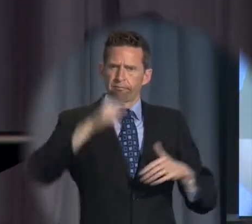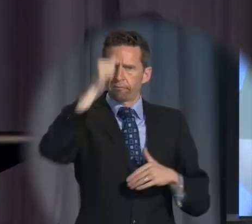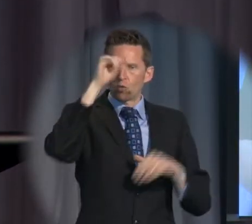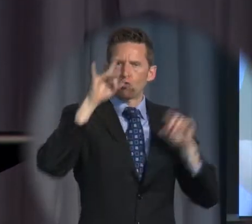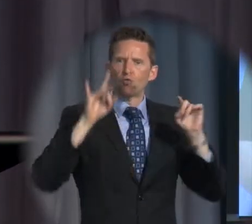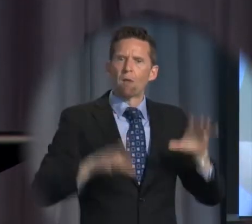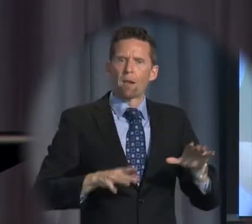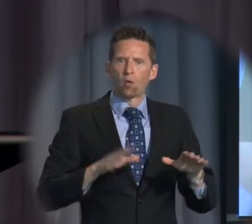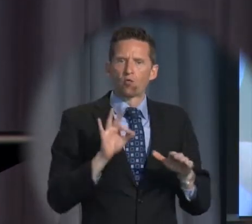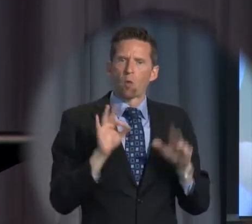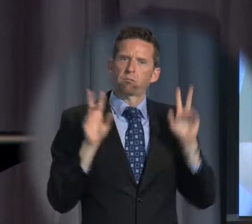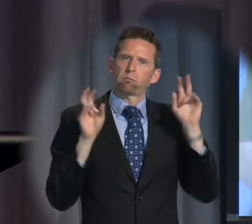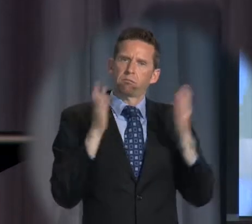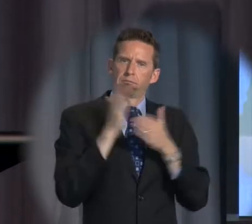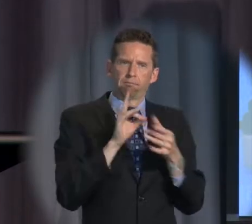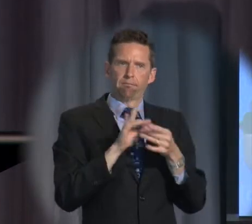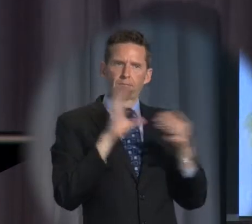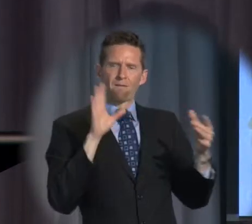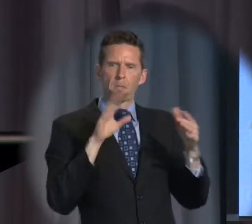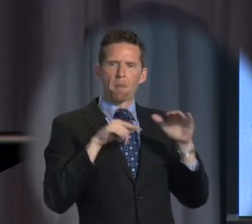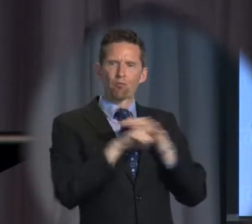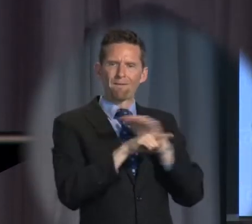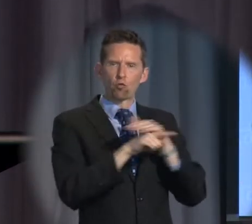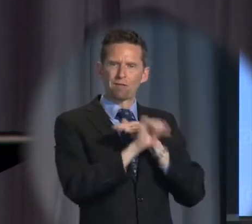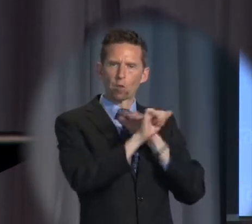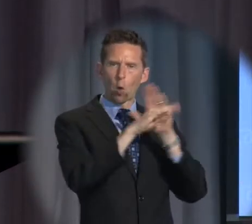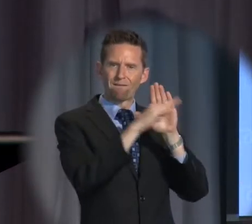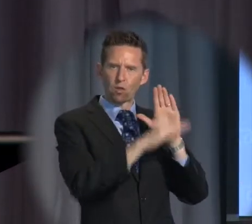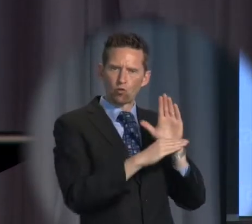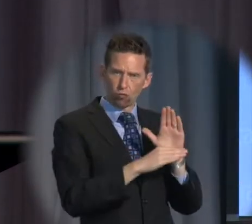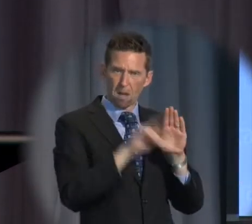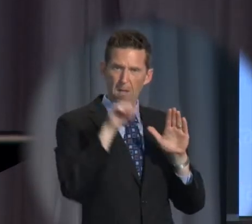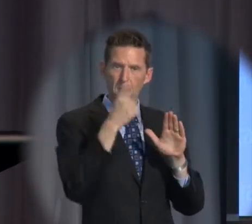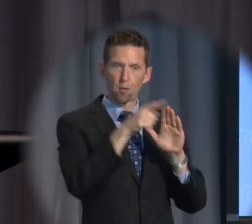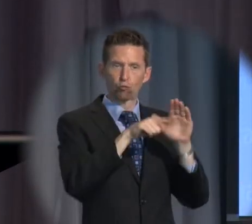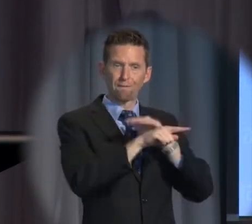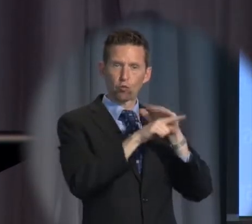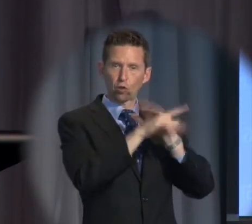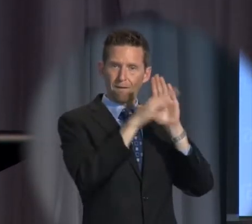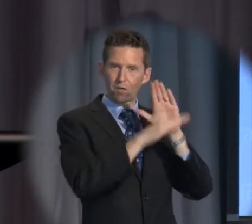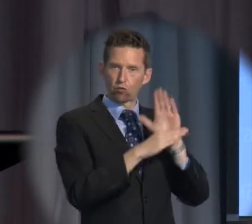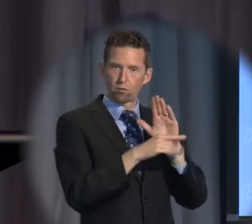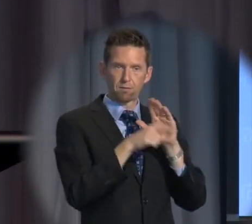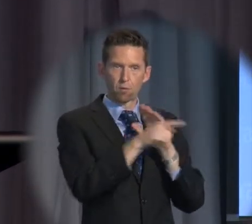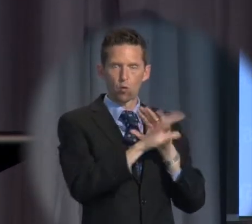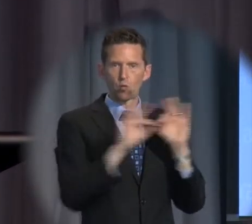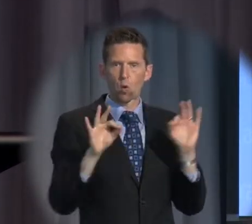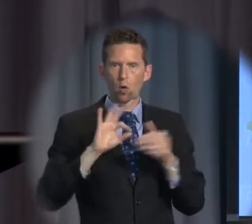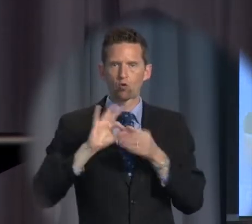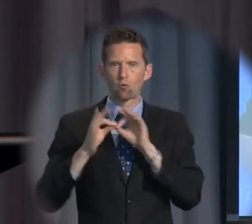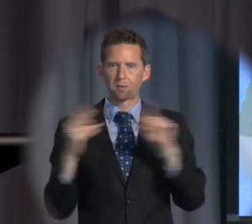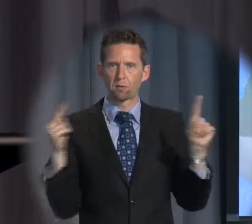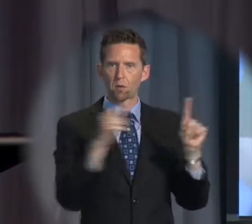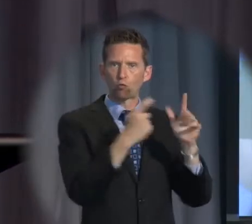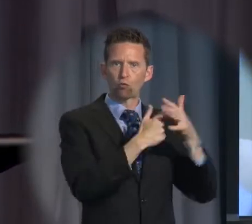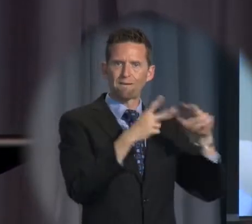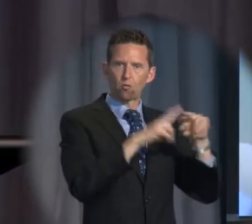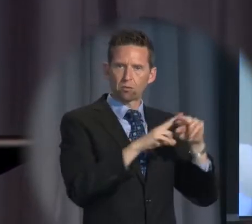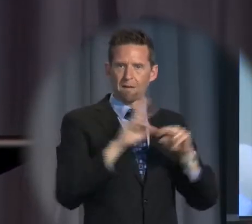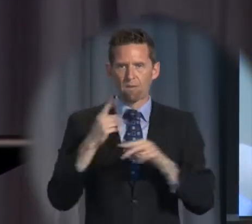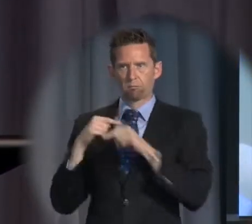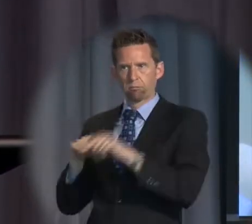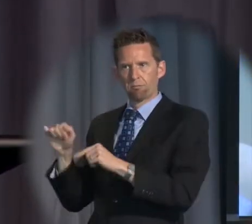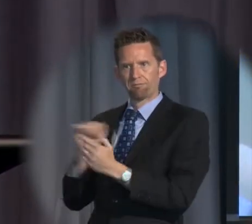is not technically withdrawn from the Refugees Convention, the Refugees Convention is no longer a point of interpretive reference for the purposes of the